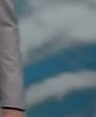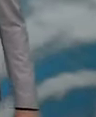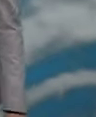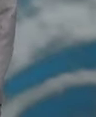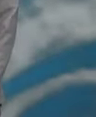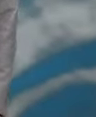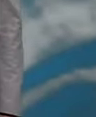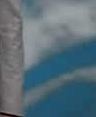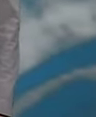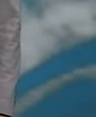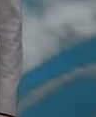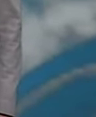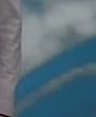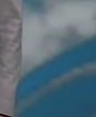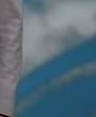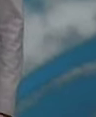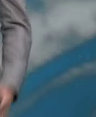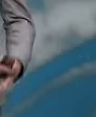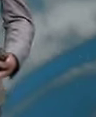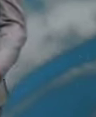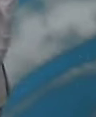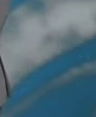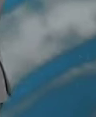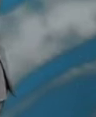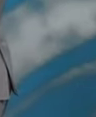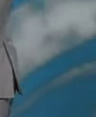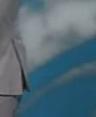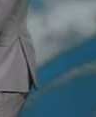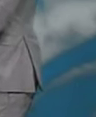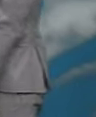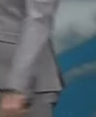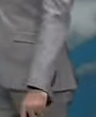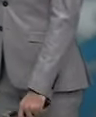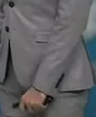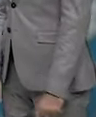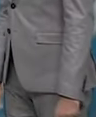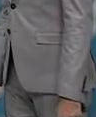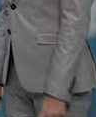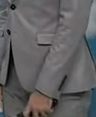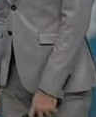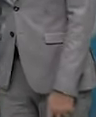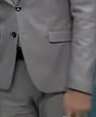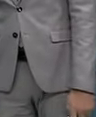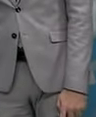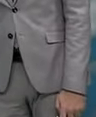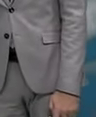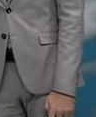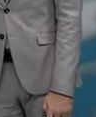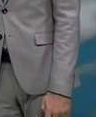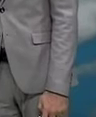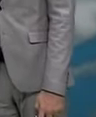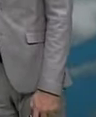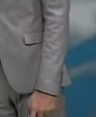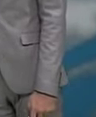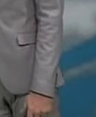bringing a little bit of drizzle to the peninsula first thing in the morning but for the afternoon sunshine to partly cloudy conditions over the country warm for most